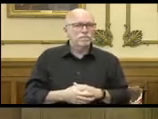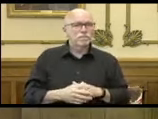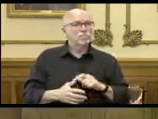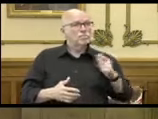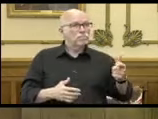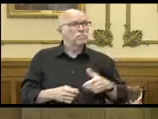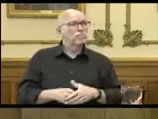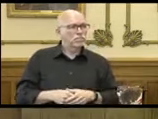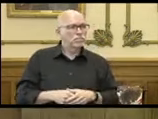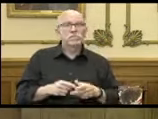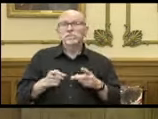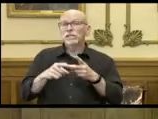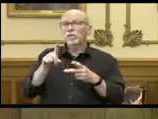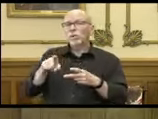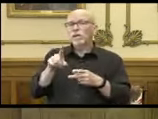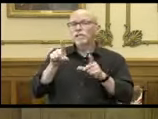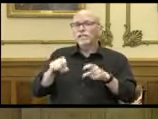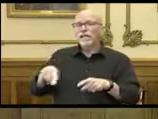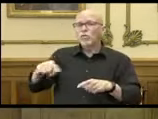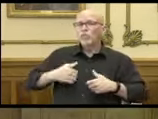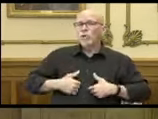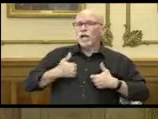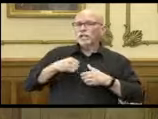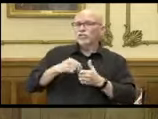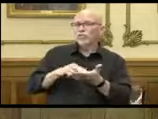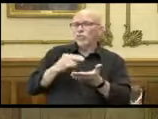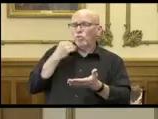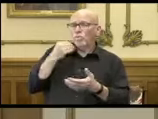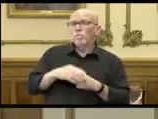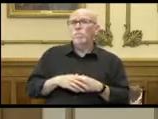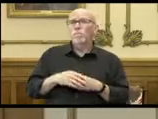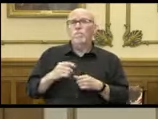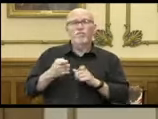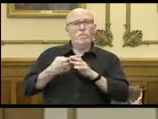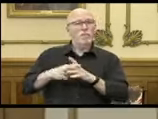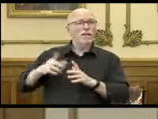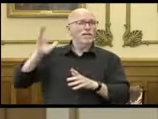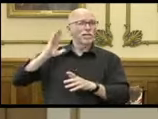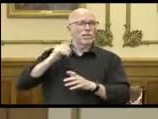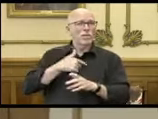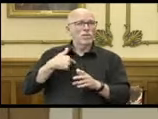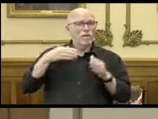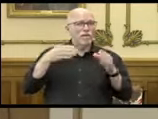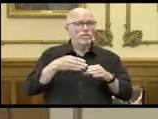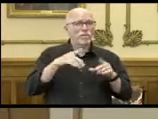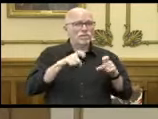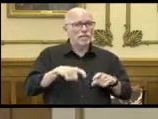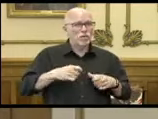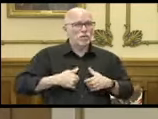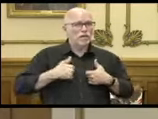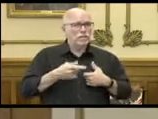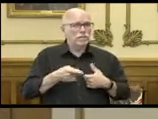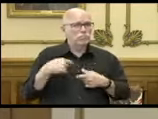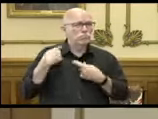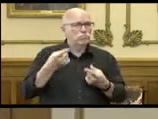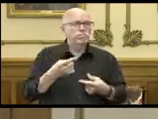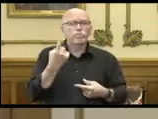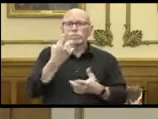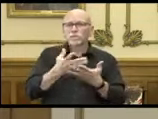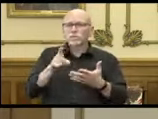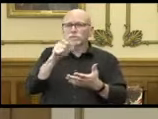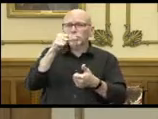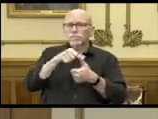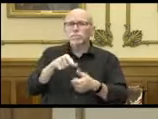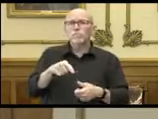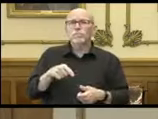The second question, in terms of testing residents, we from the beginning have put a focus on testing residents. think one of the things to keep in mind